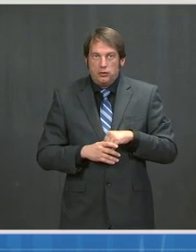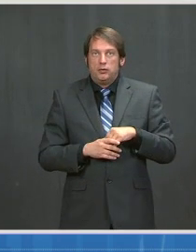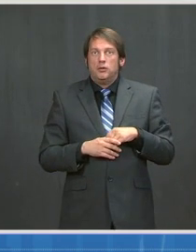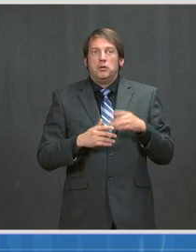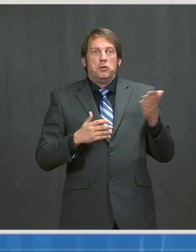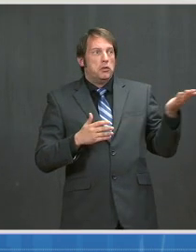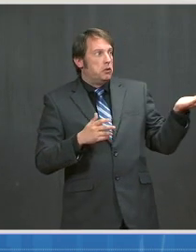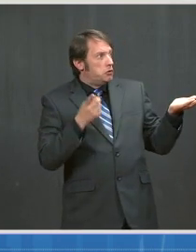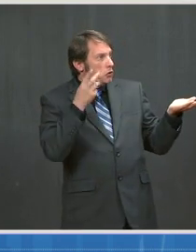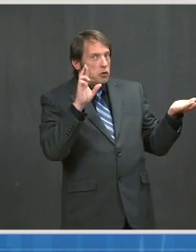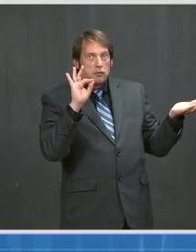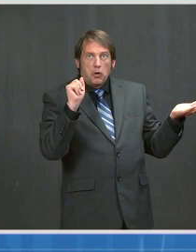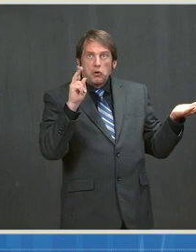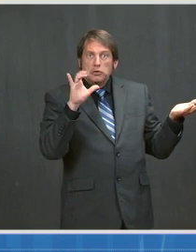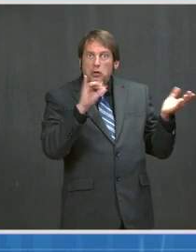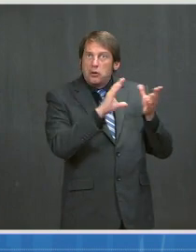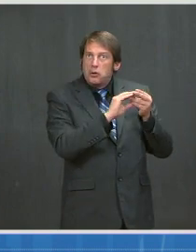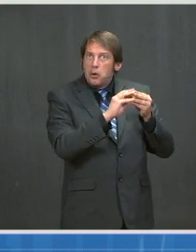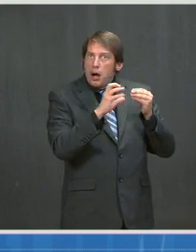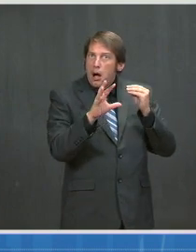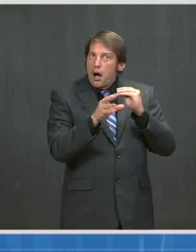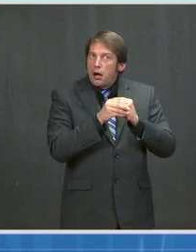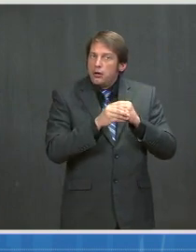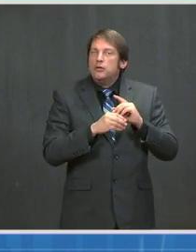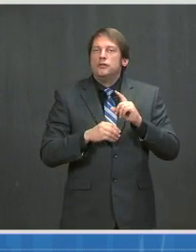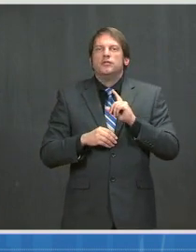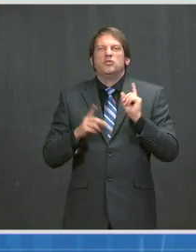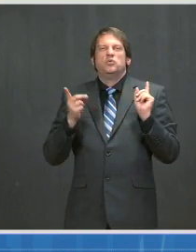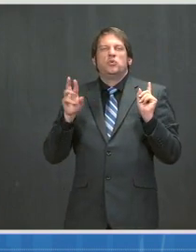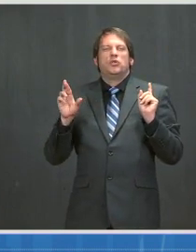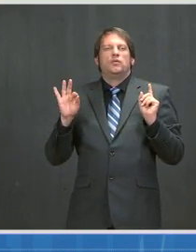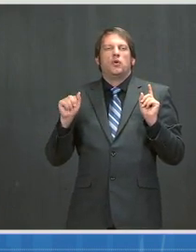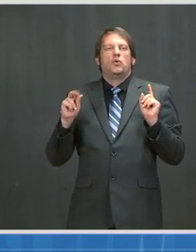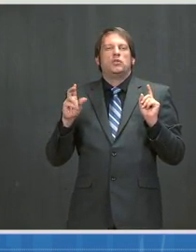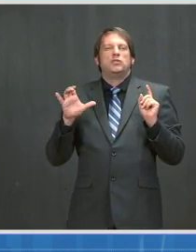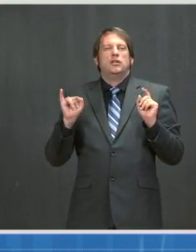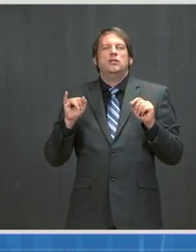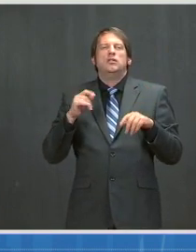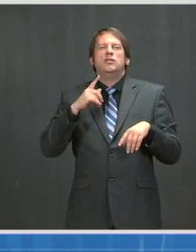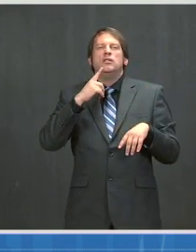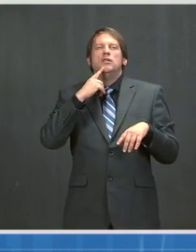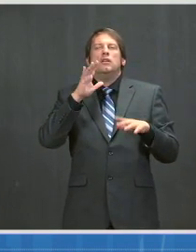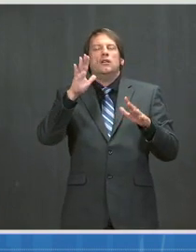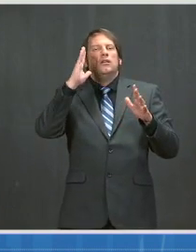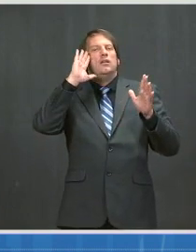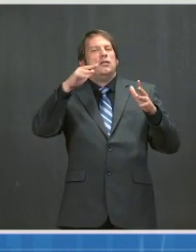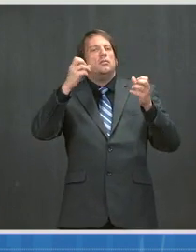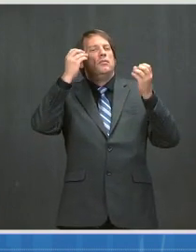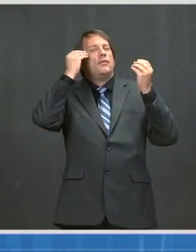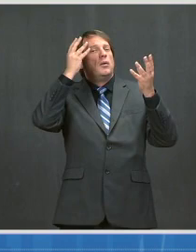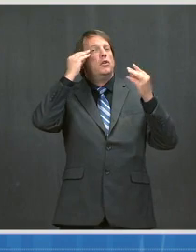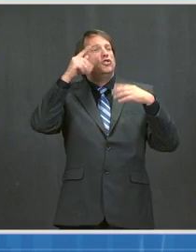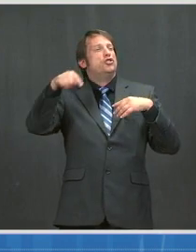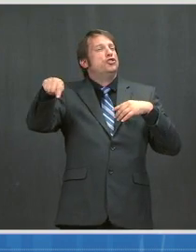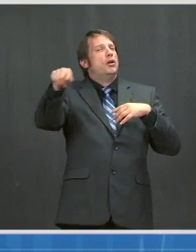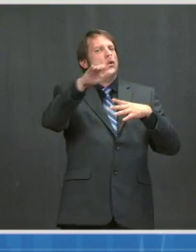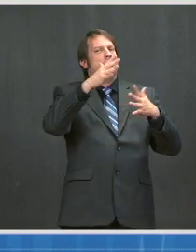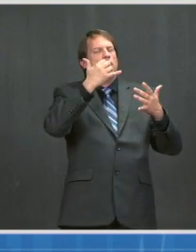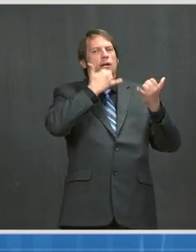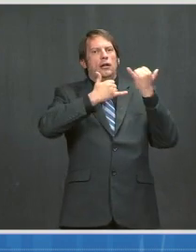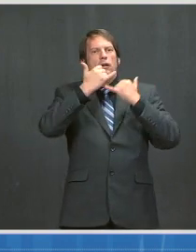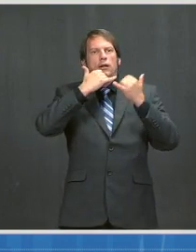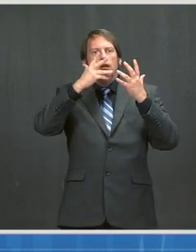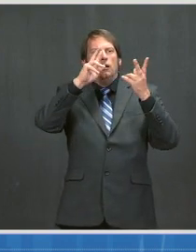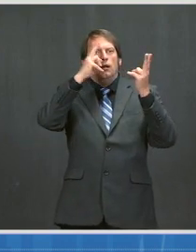add or reinforce to that? Dr. Well, you know, Andy, a lot of things get conflated in the questions that were asked, but I think you pointed out the important things.